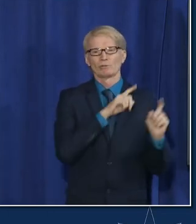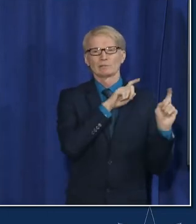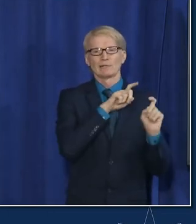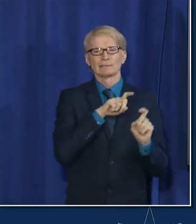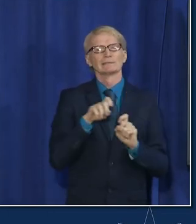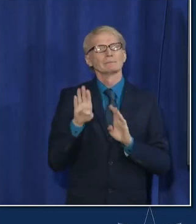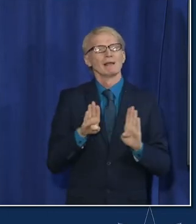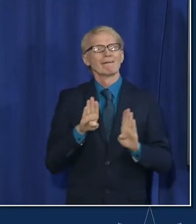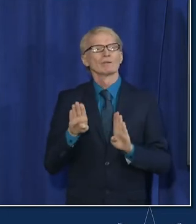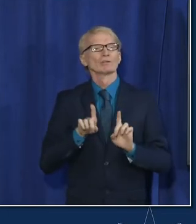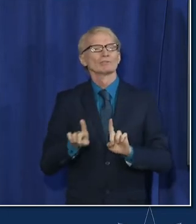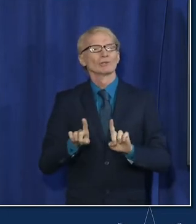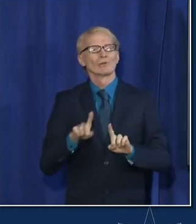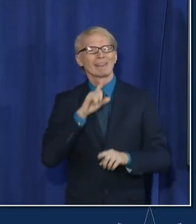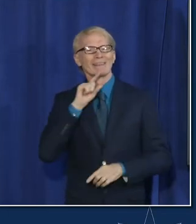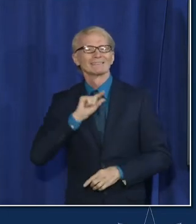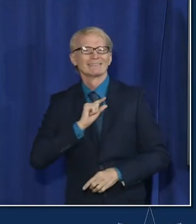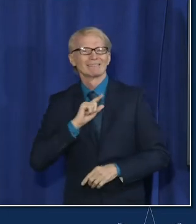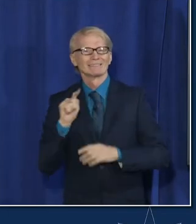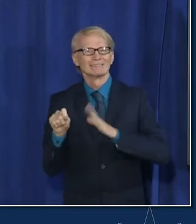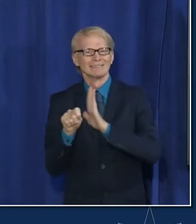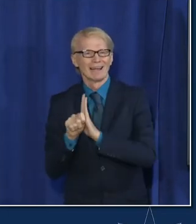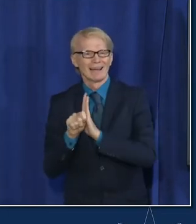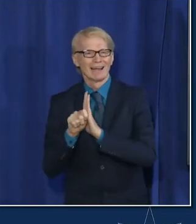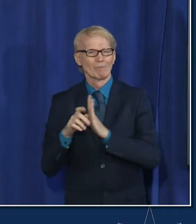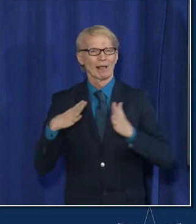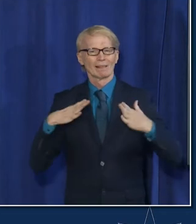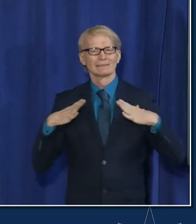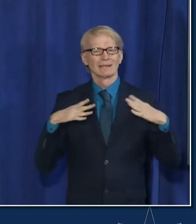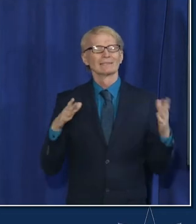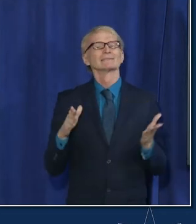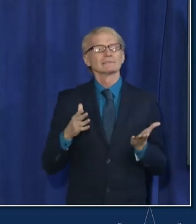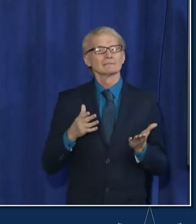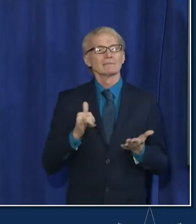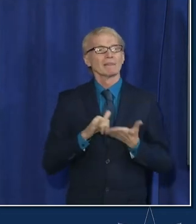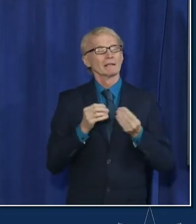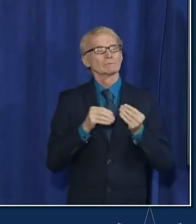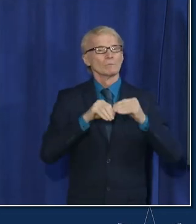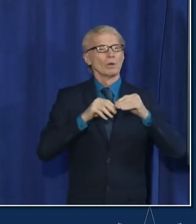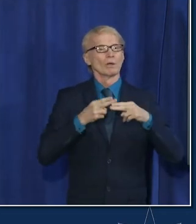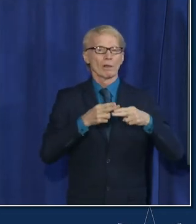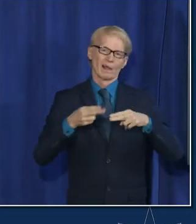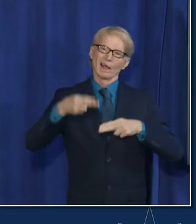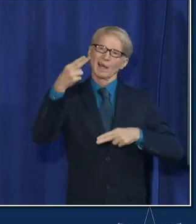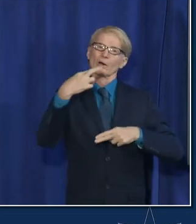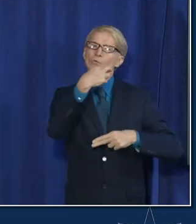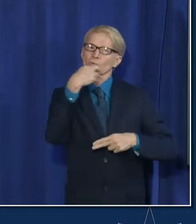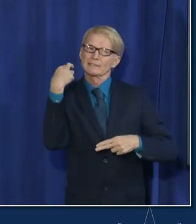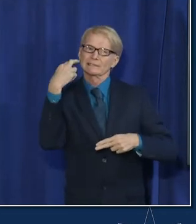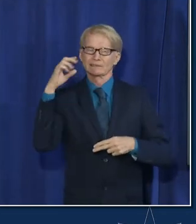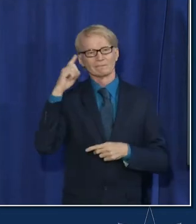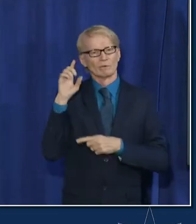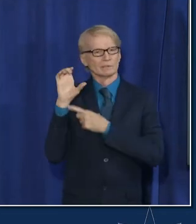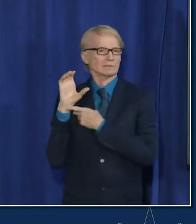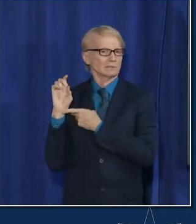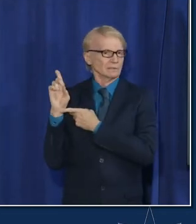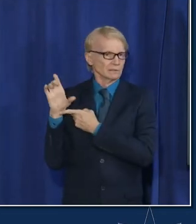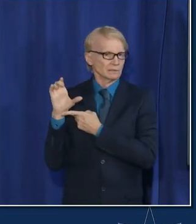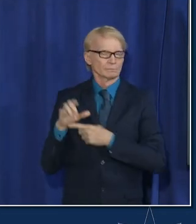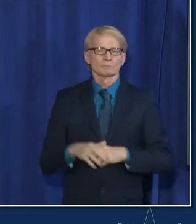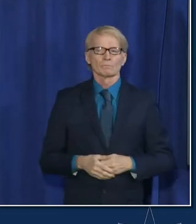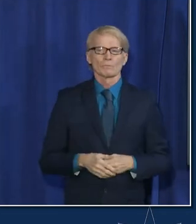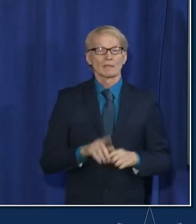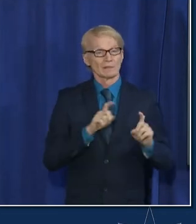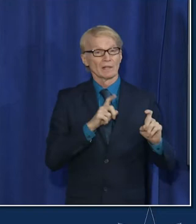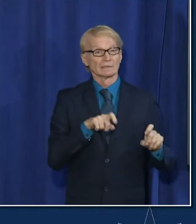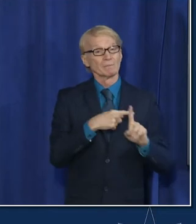the Thanksgiving holiday which I'll talk about that does keep us in the high transmission or the high risk status from CDC our test positivity is